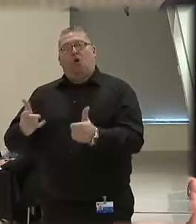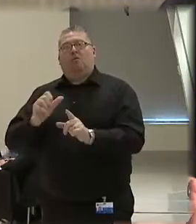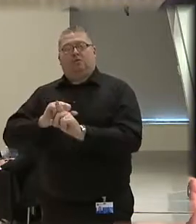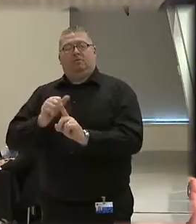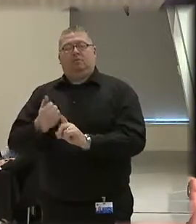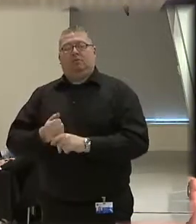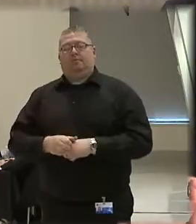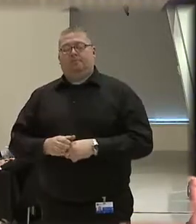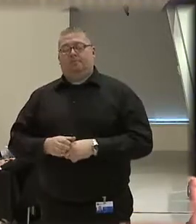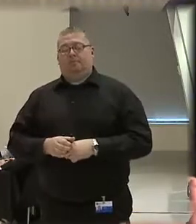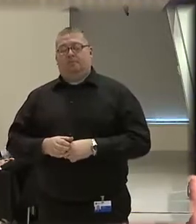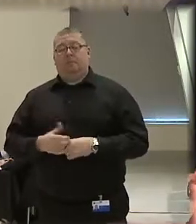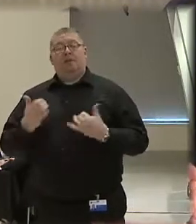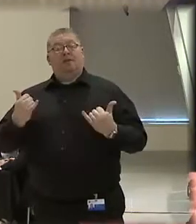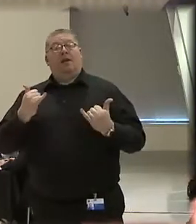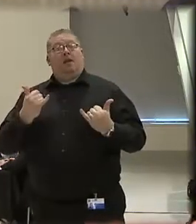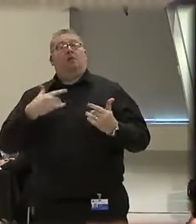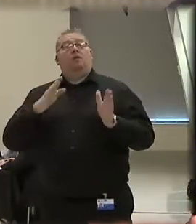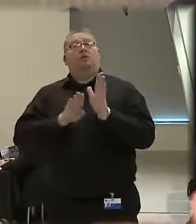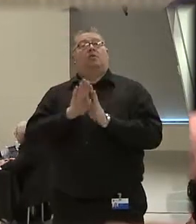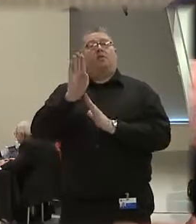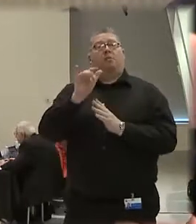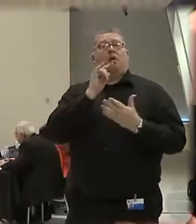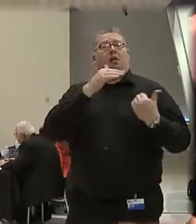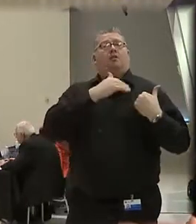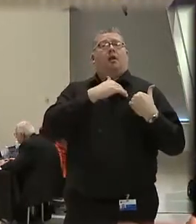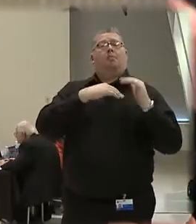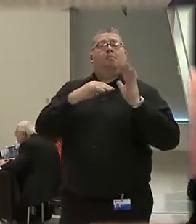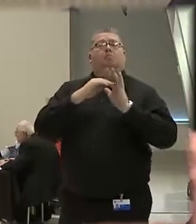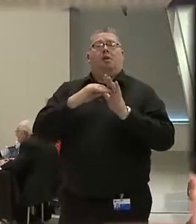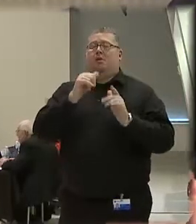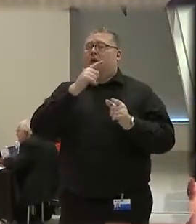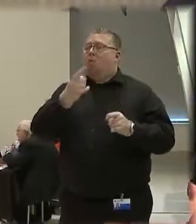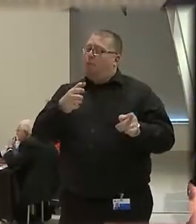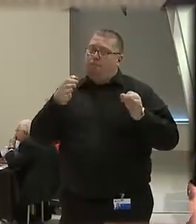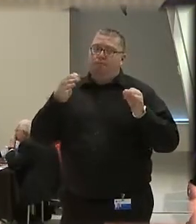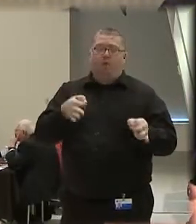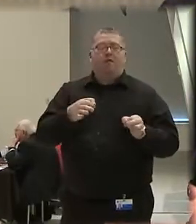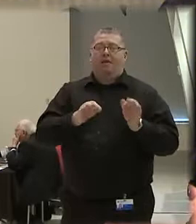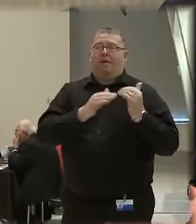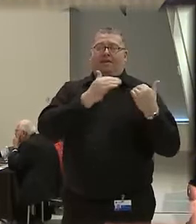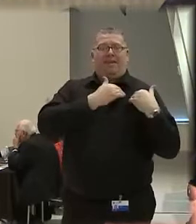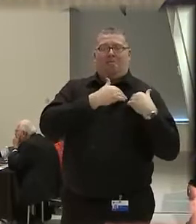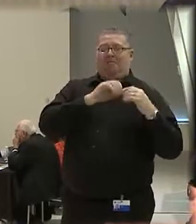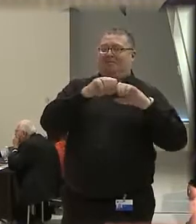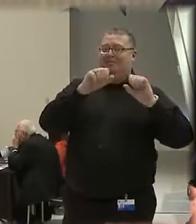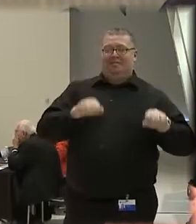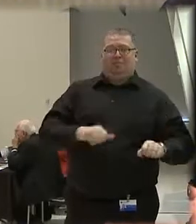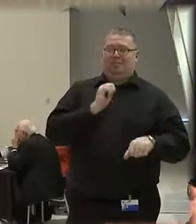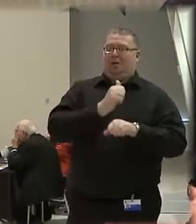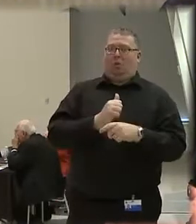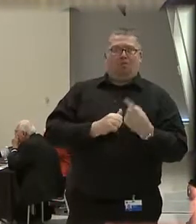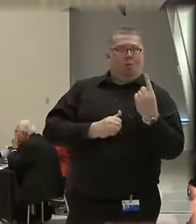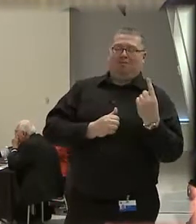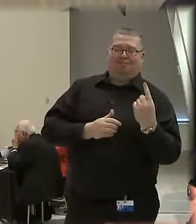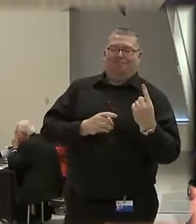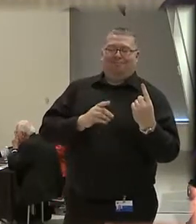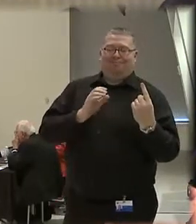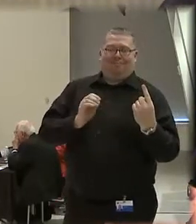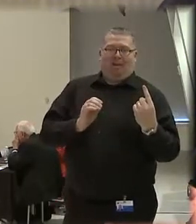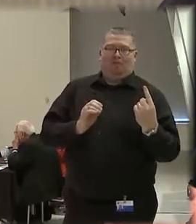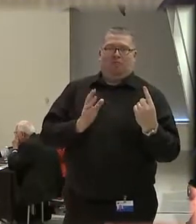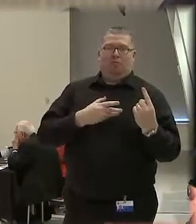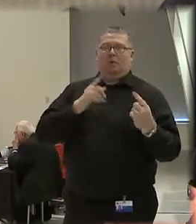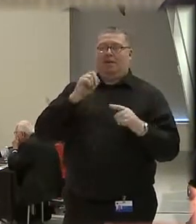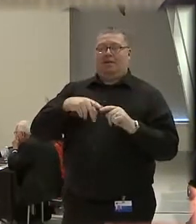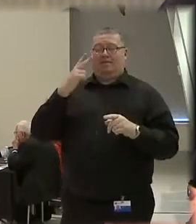Developing an accountability model. There is no one perfect accountability system, but we can rest assured that if such a system is based on personality, it is